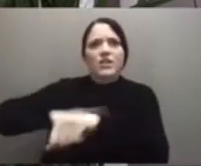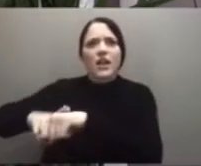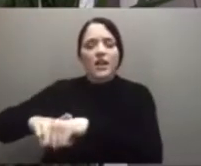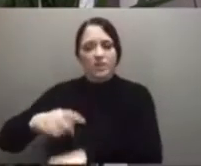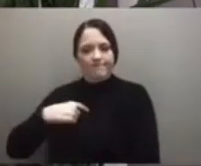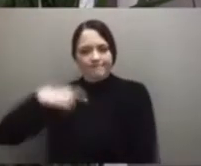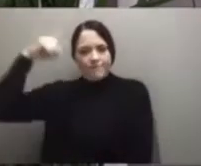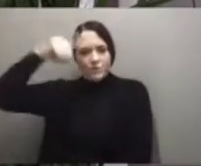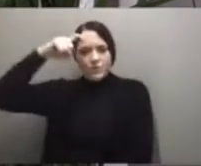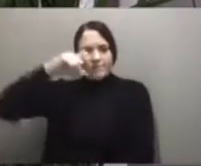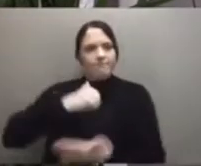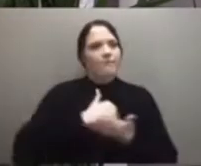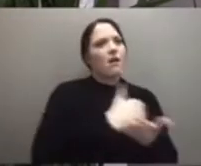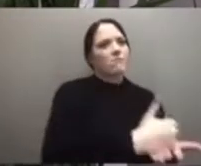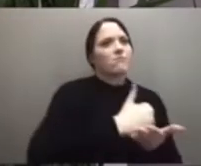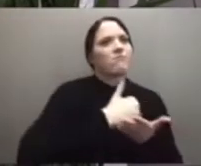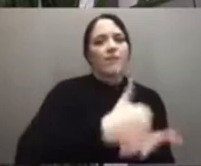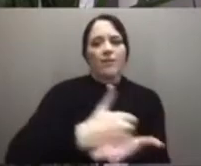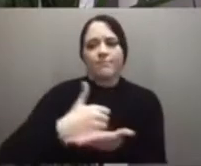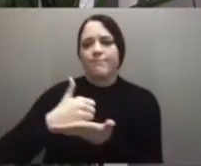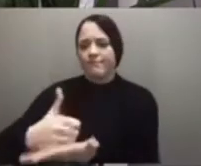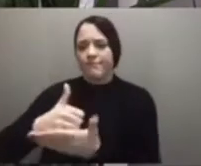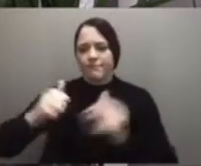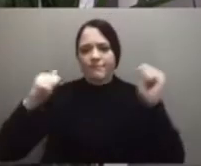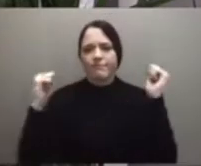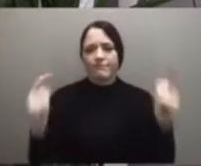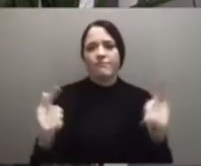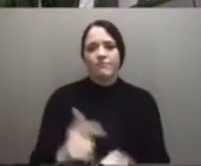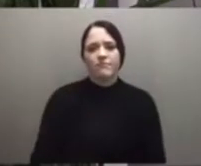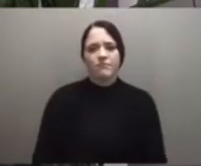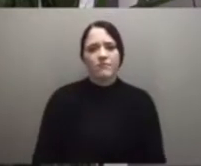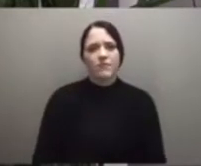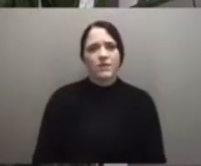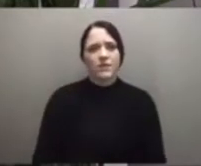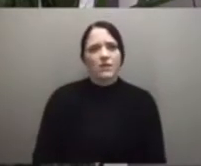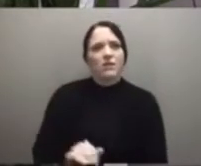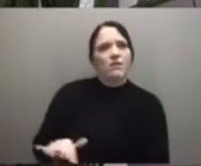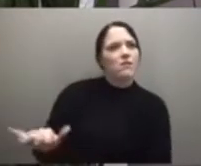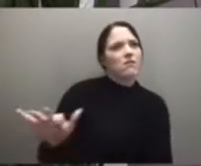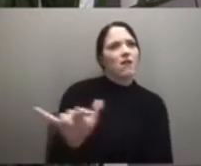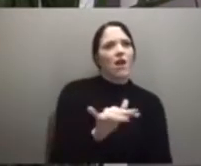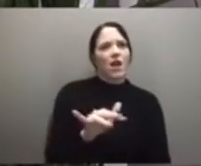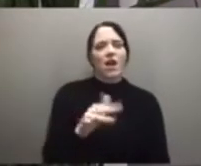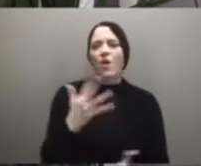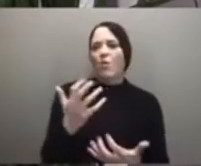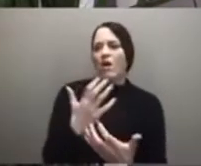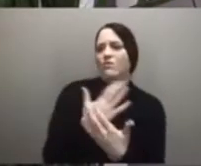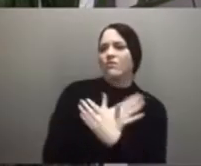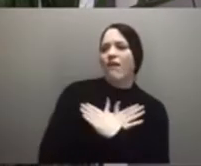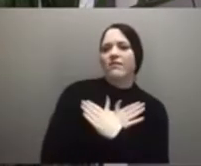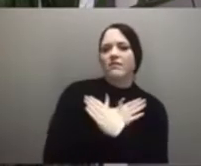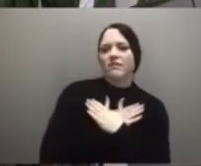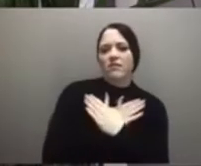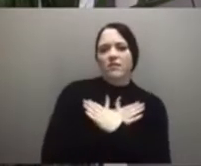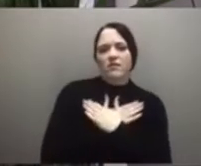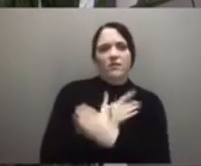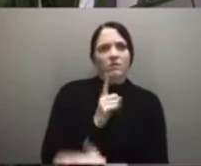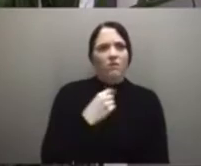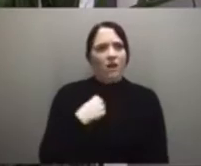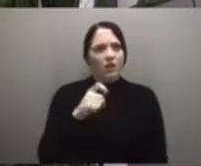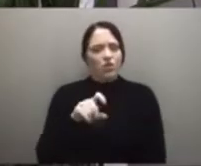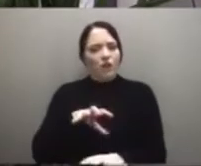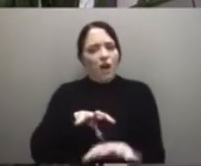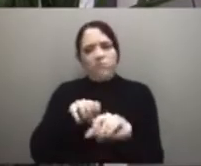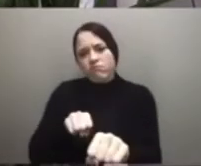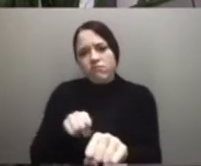Among all these I sought a resting place, in whose territory should I abide? Then